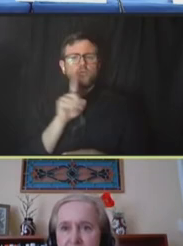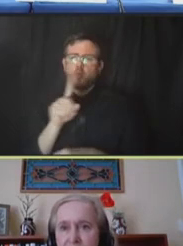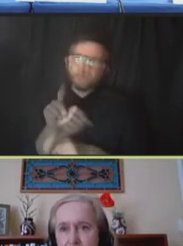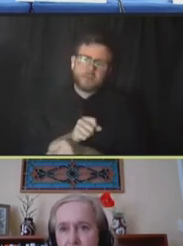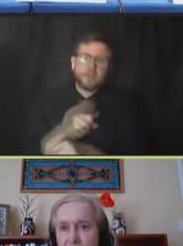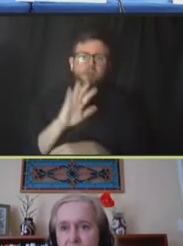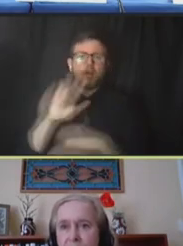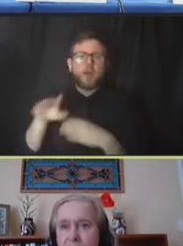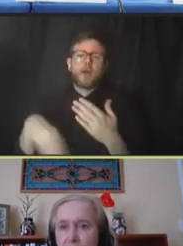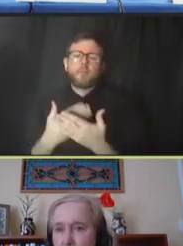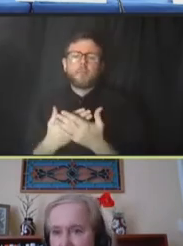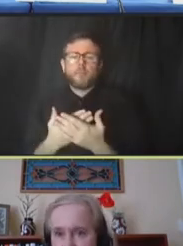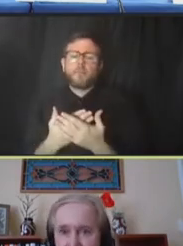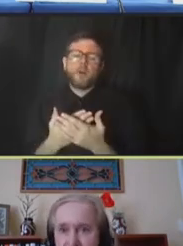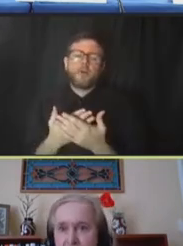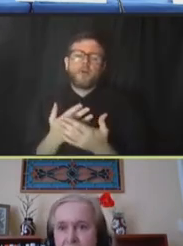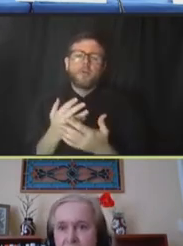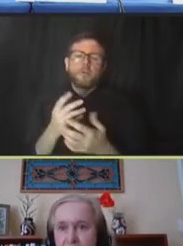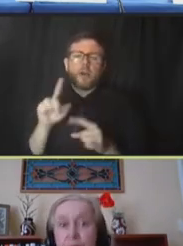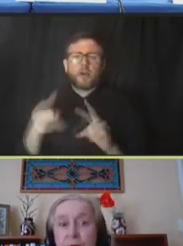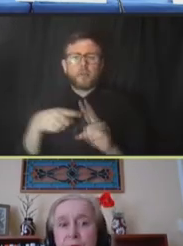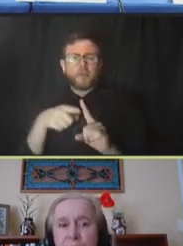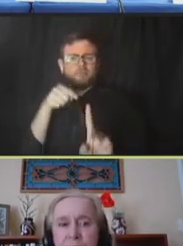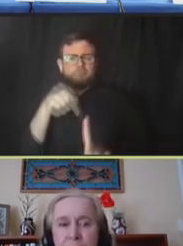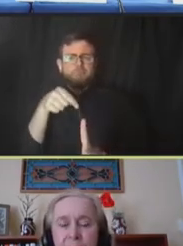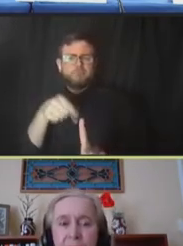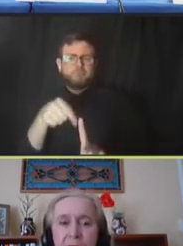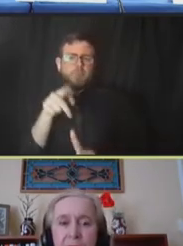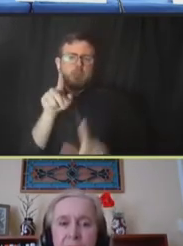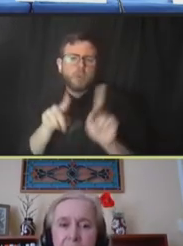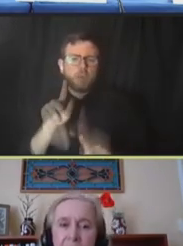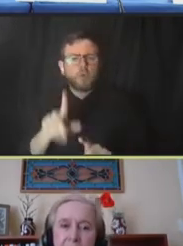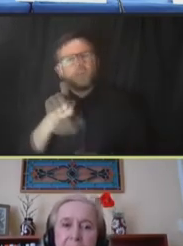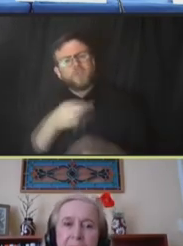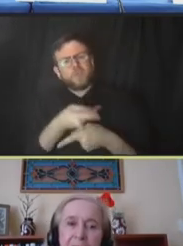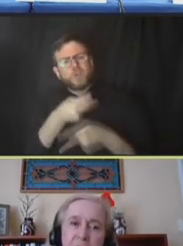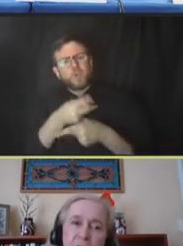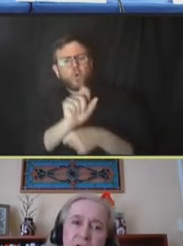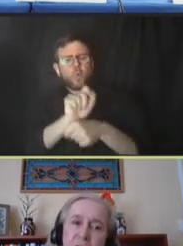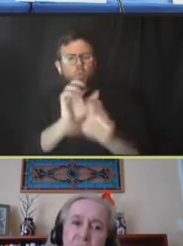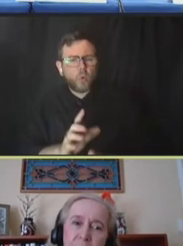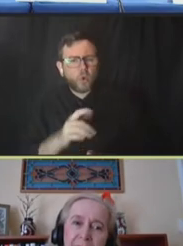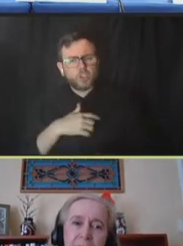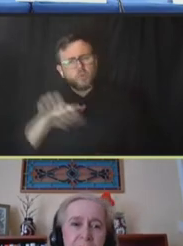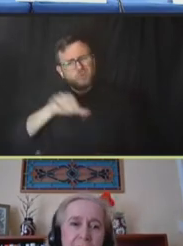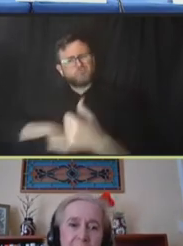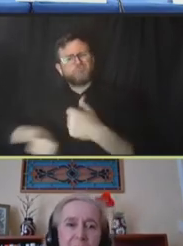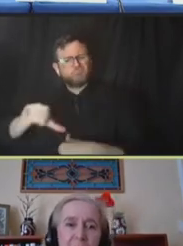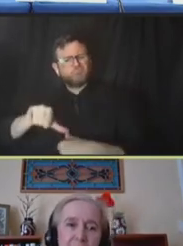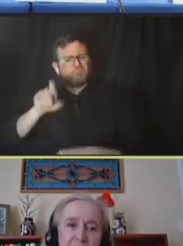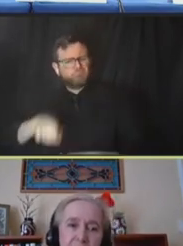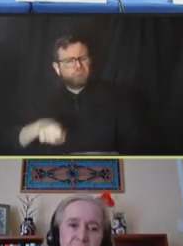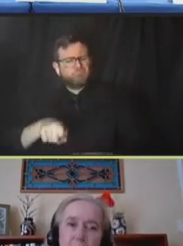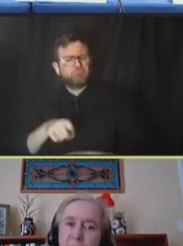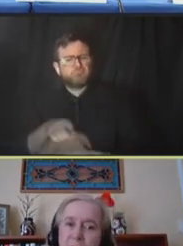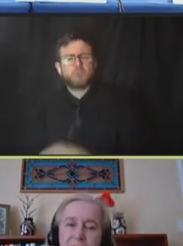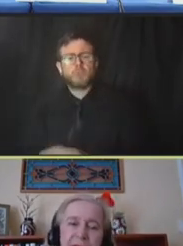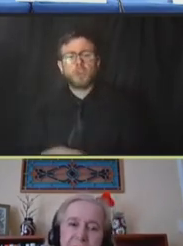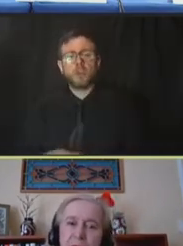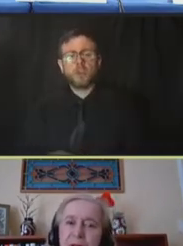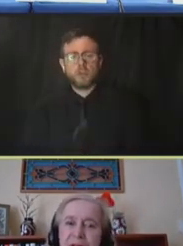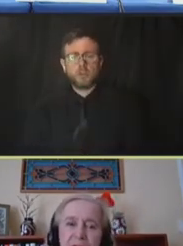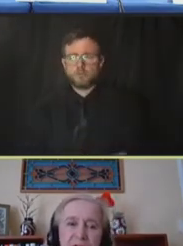have to be supporting each other. We have to take care of our workers and one another. And also, so,